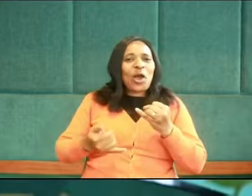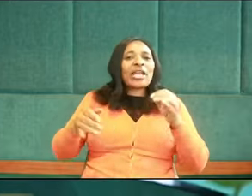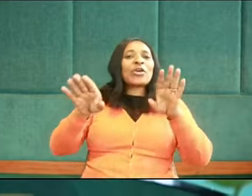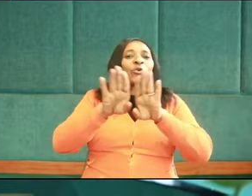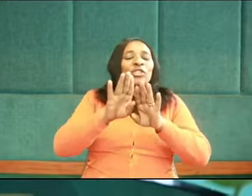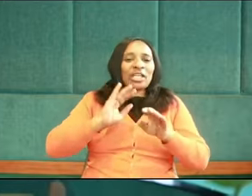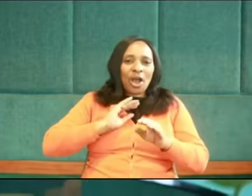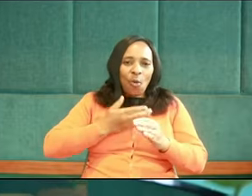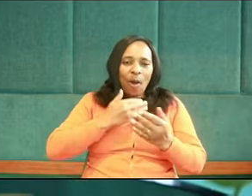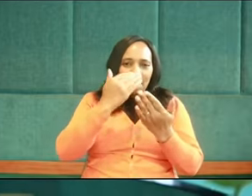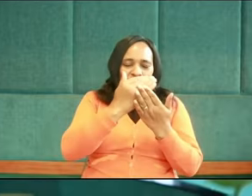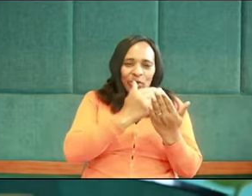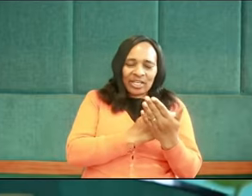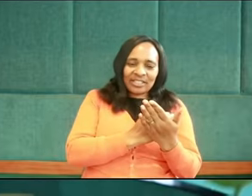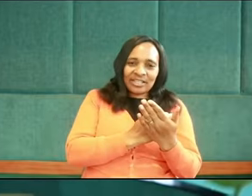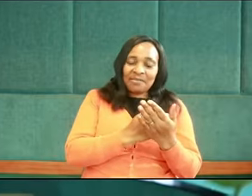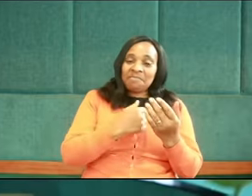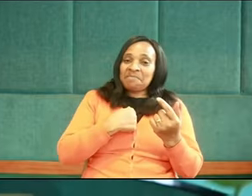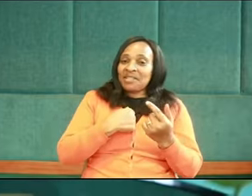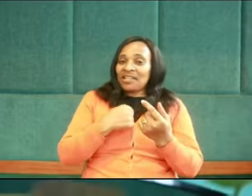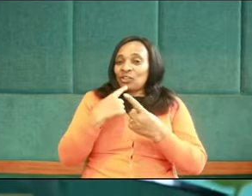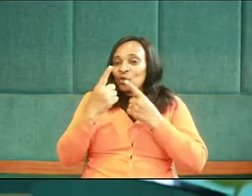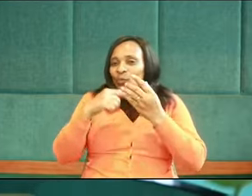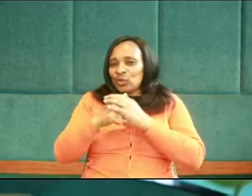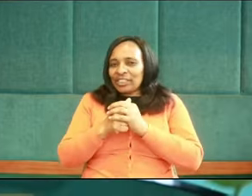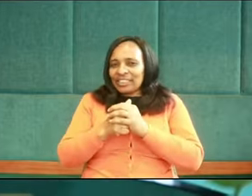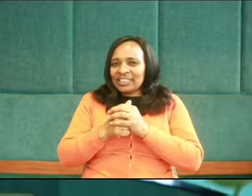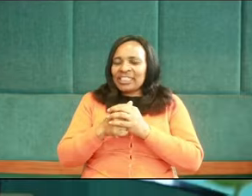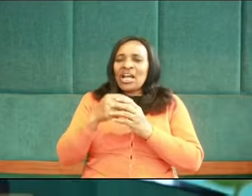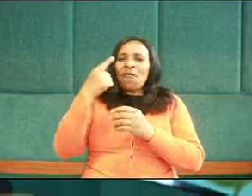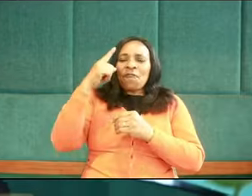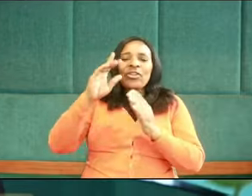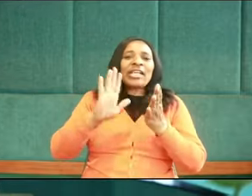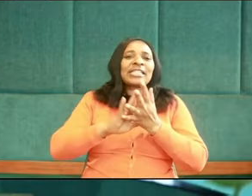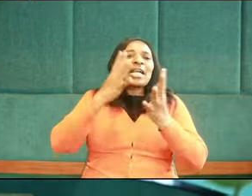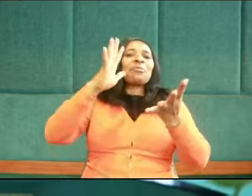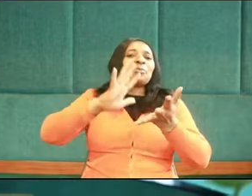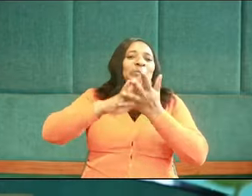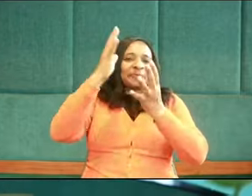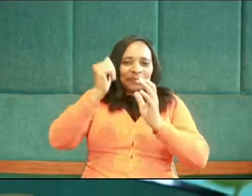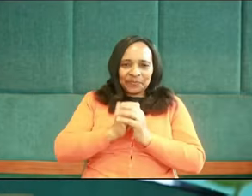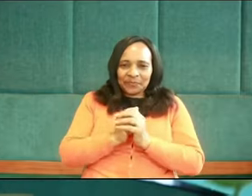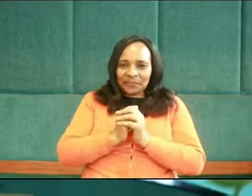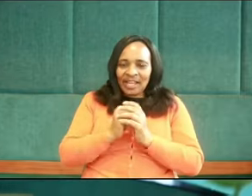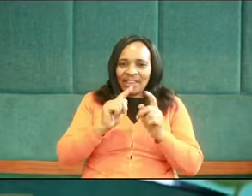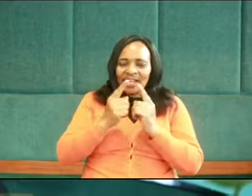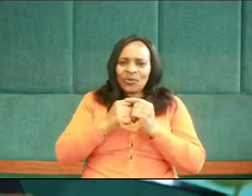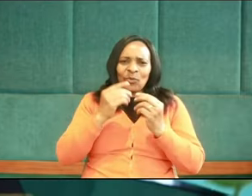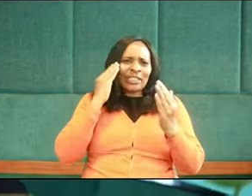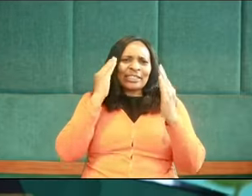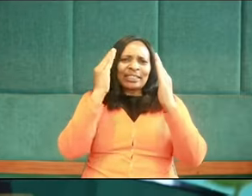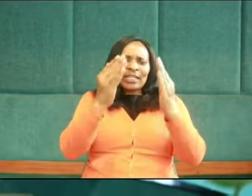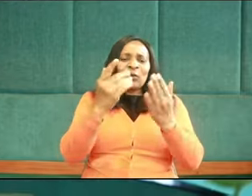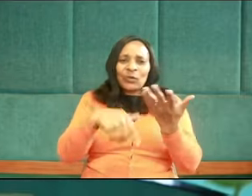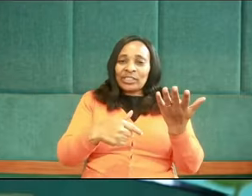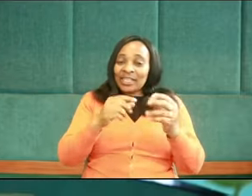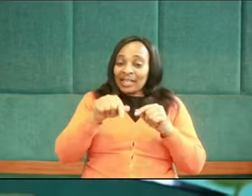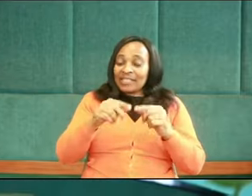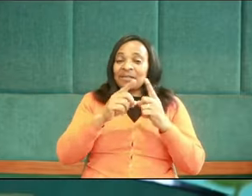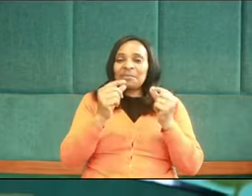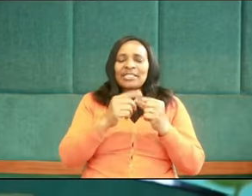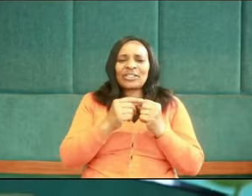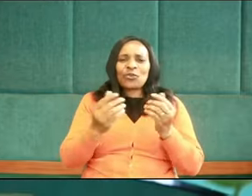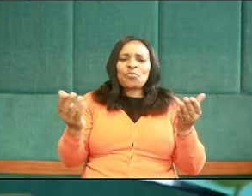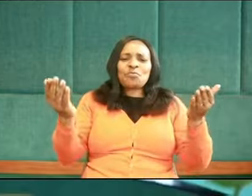program. And as I mentioned, it's just for celebration. And we intend into this message to